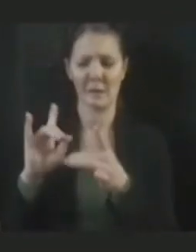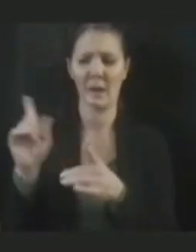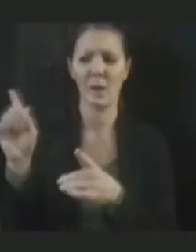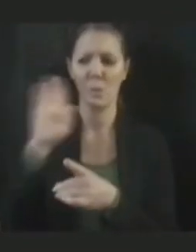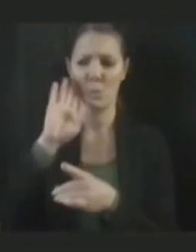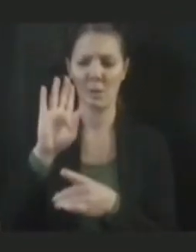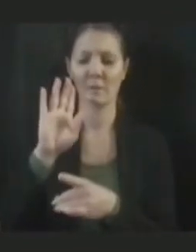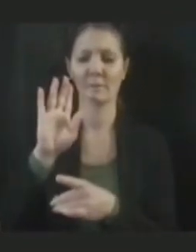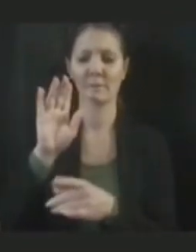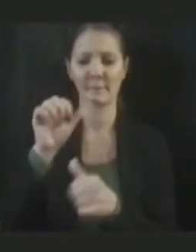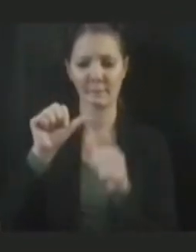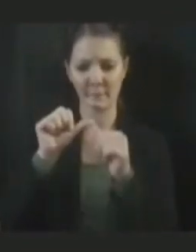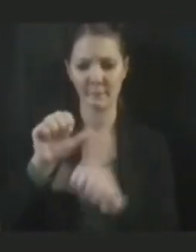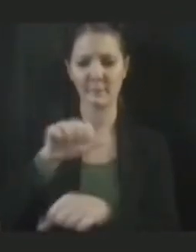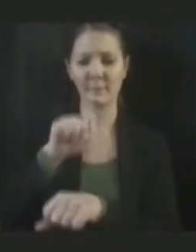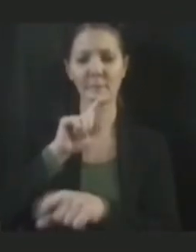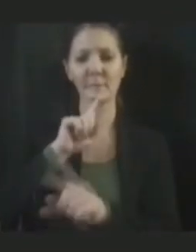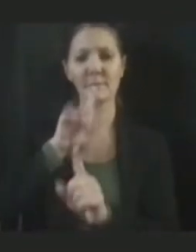the 11th.